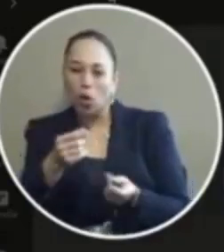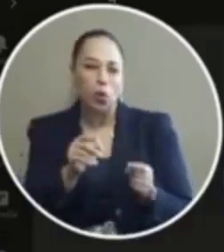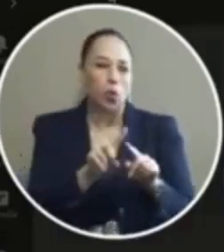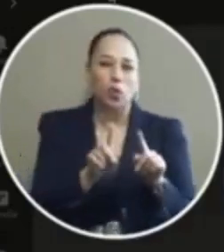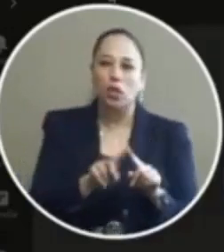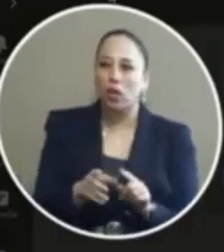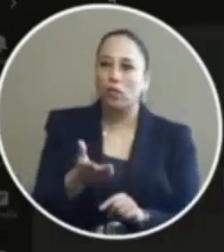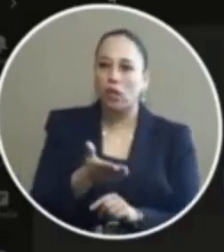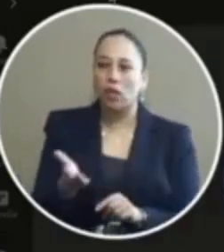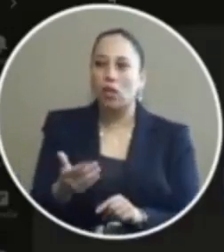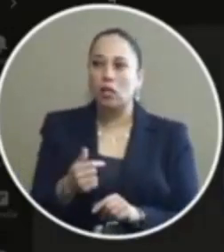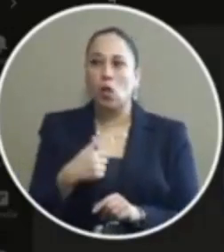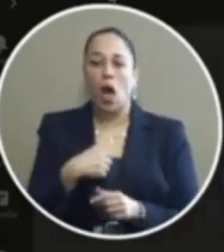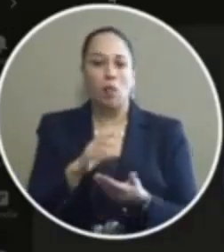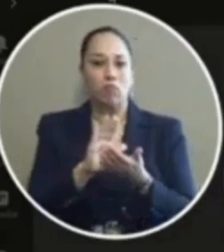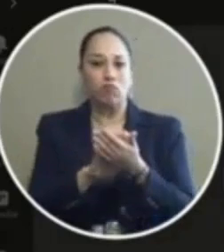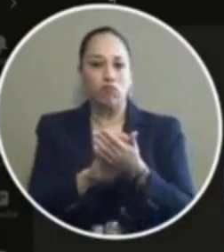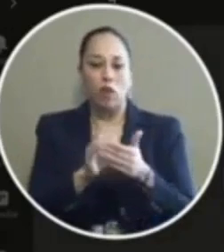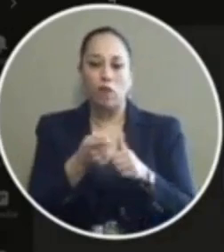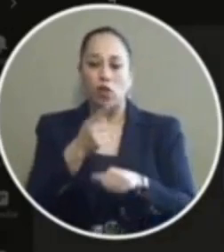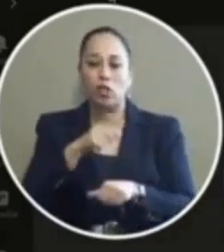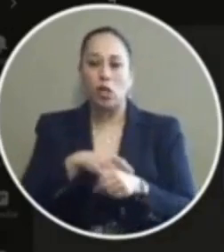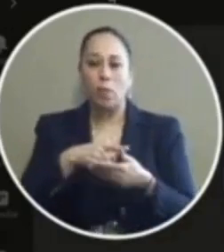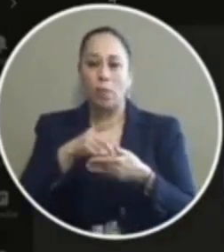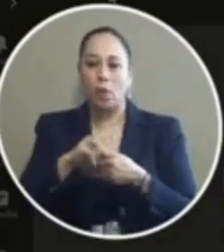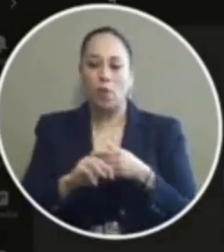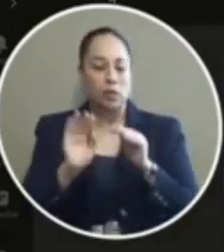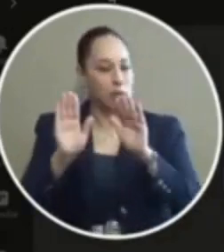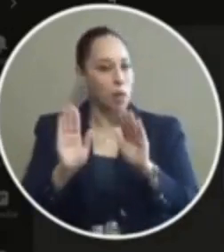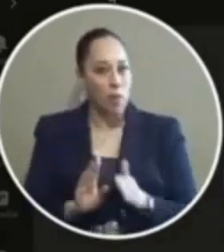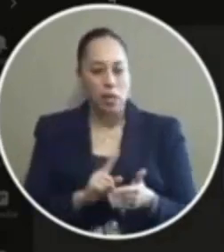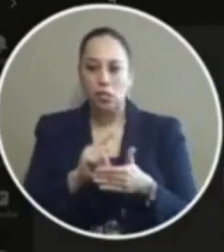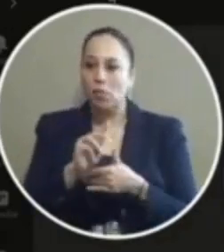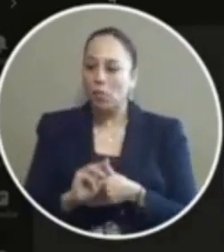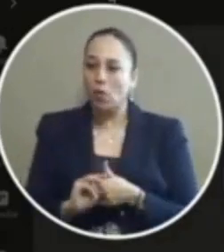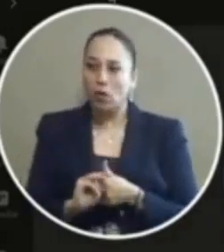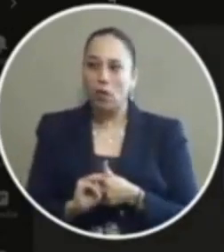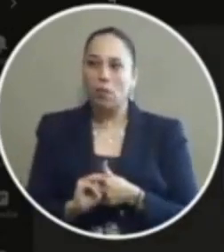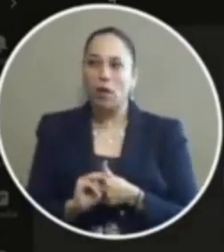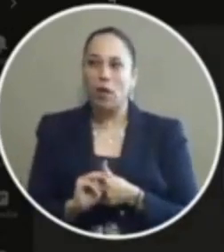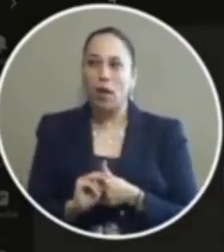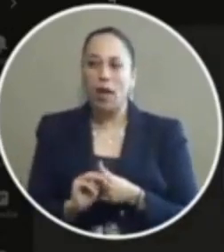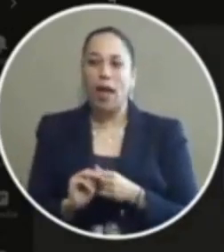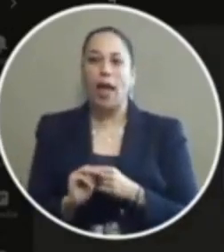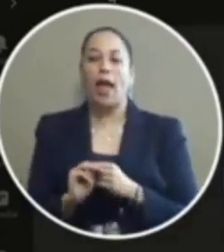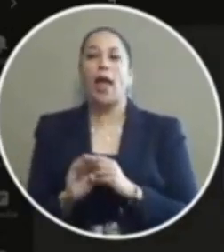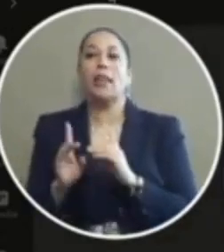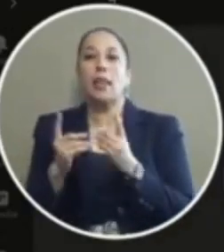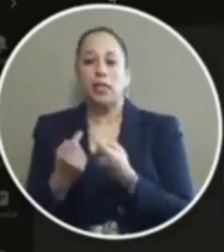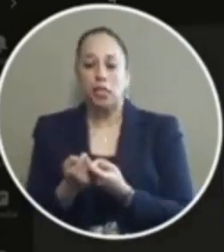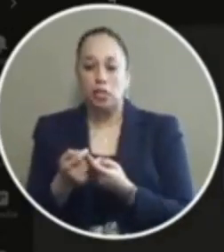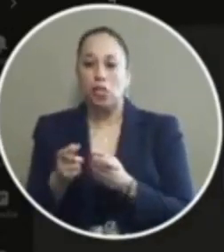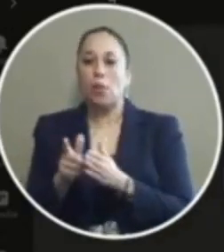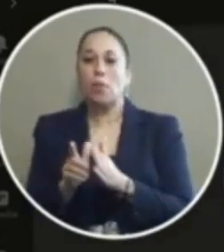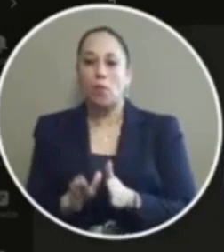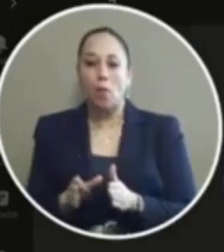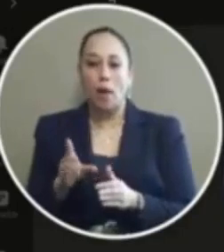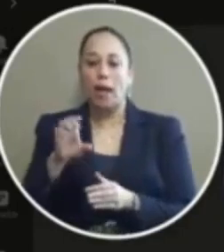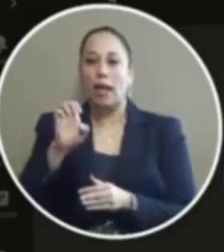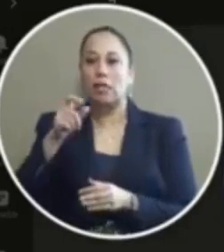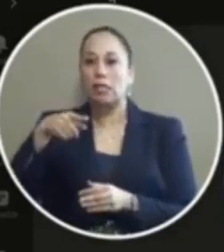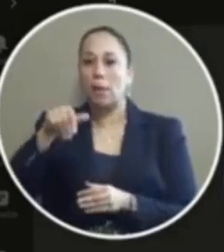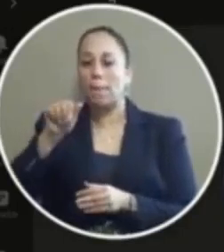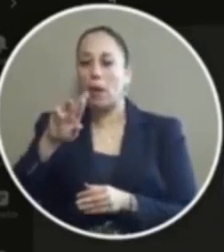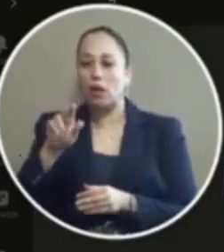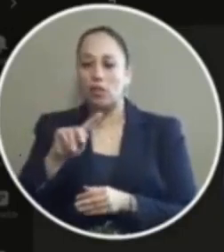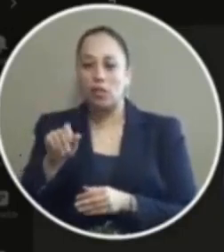so I applaud the first chance program it's a great program I applaud district attorney Jaime Esparza for instituting that program and